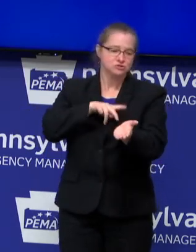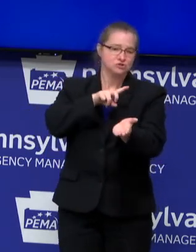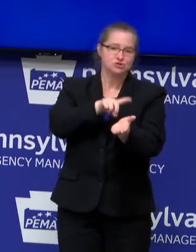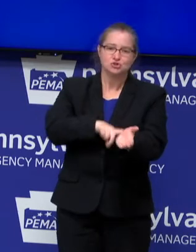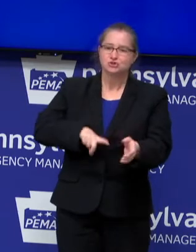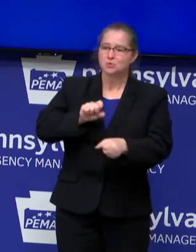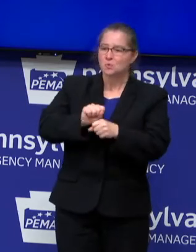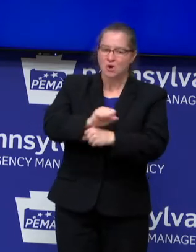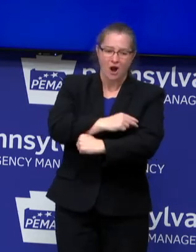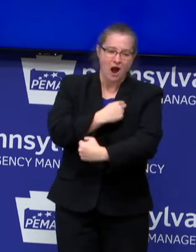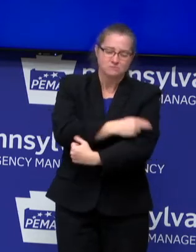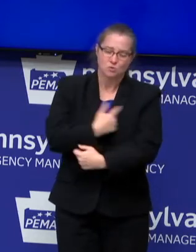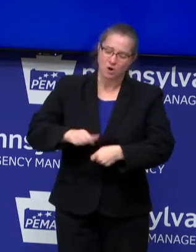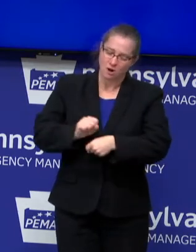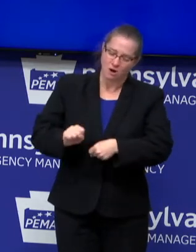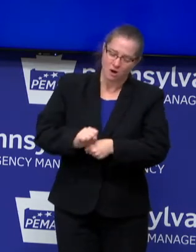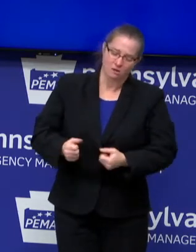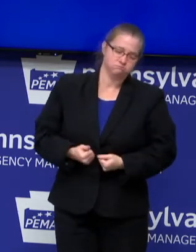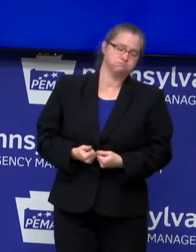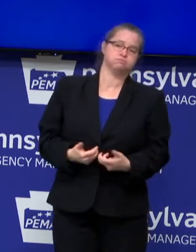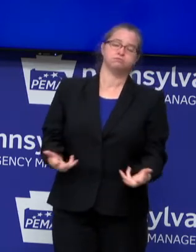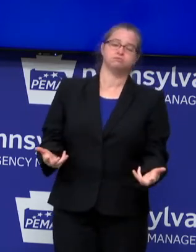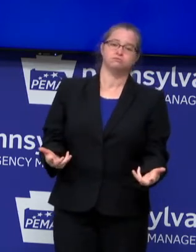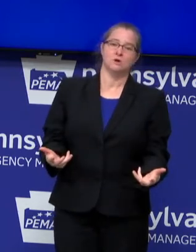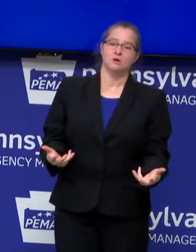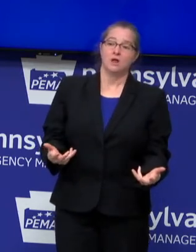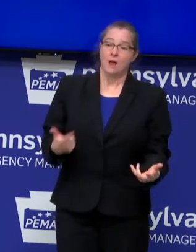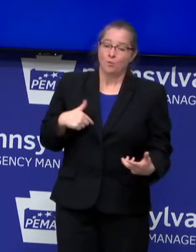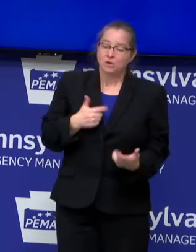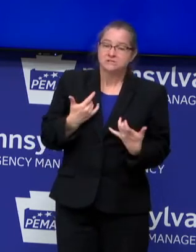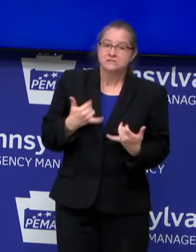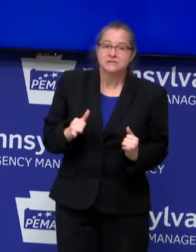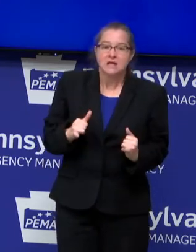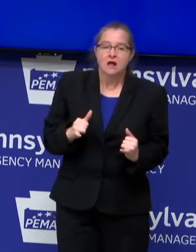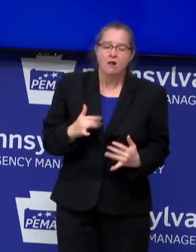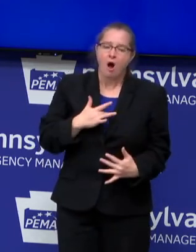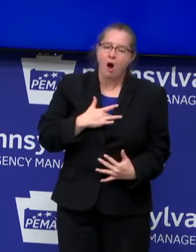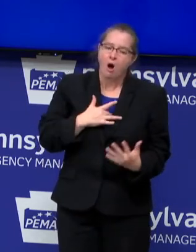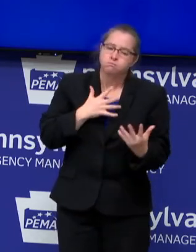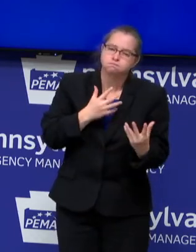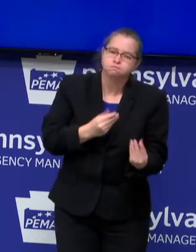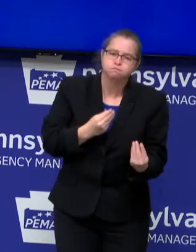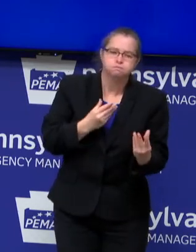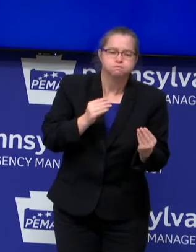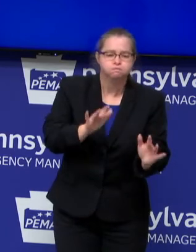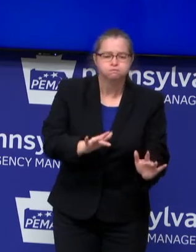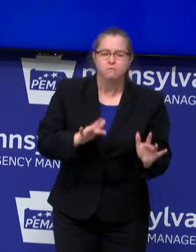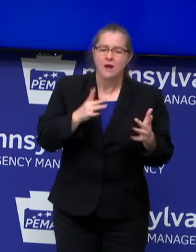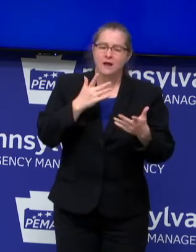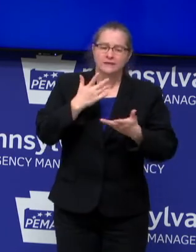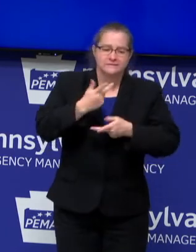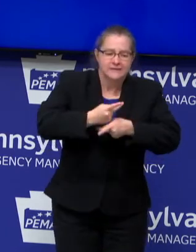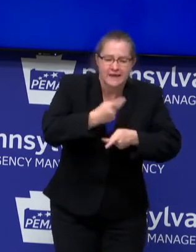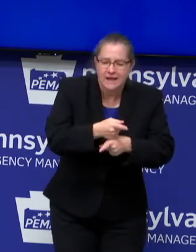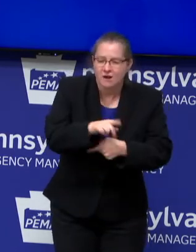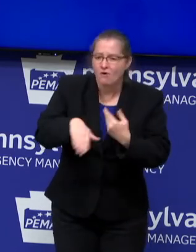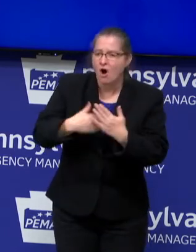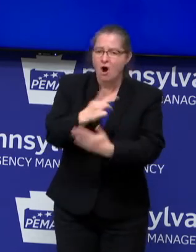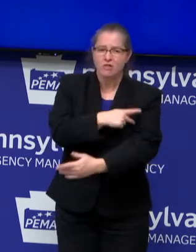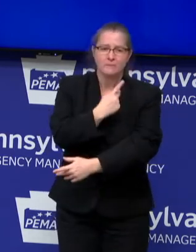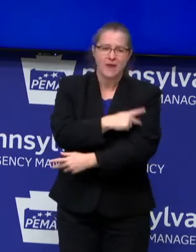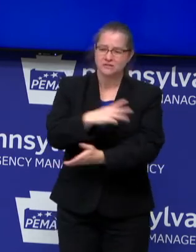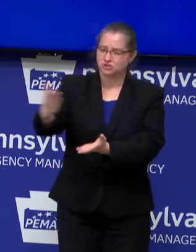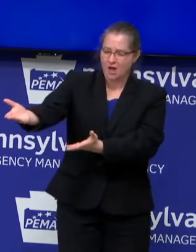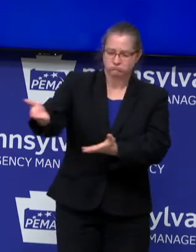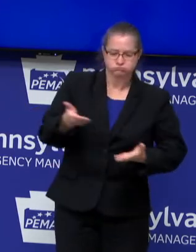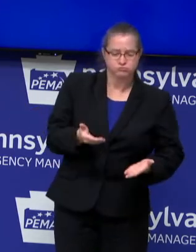so diligently and are so tired, but remain so compassionate and remain so caring for all those patients that we take